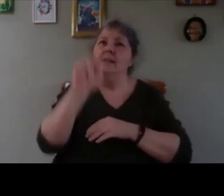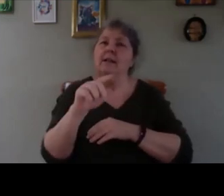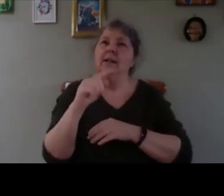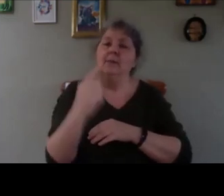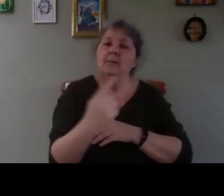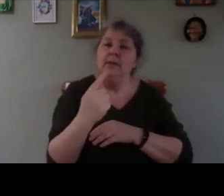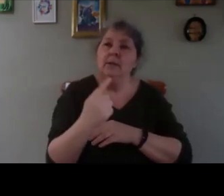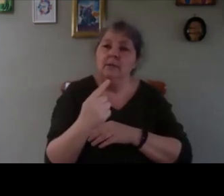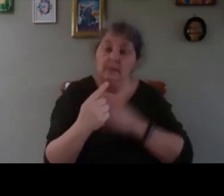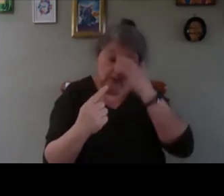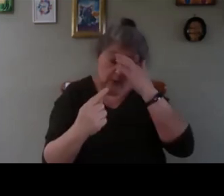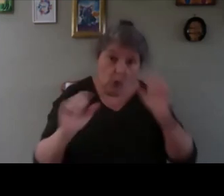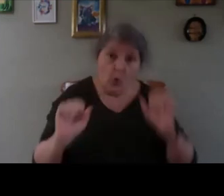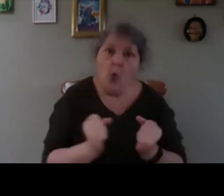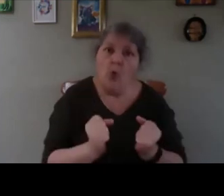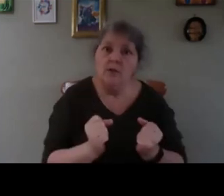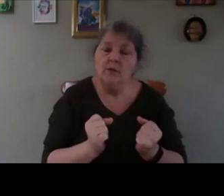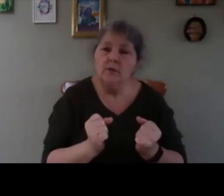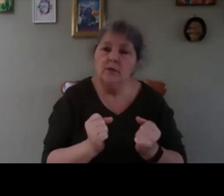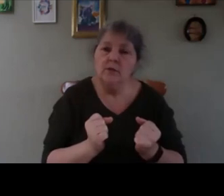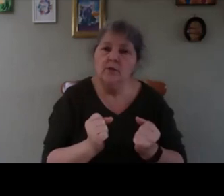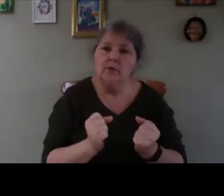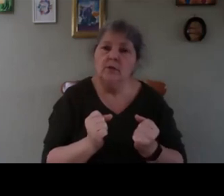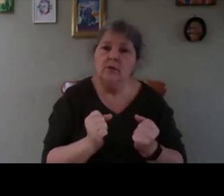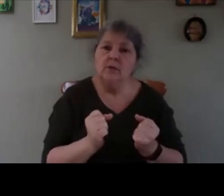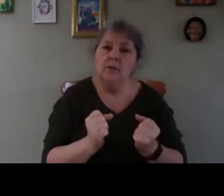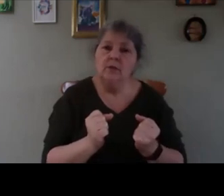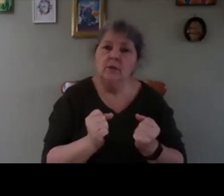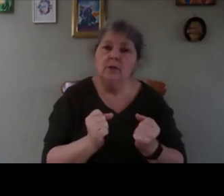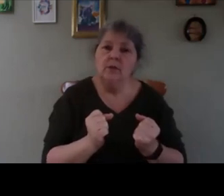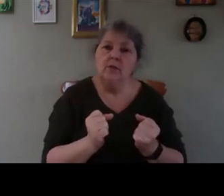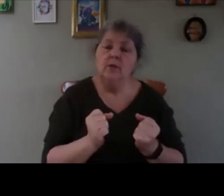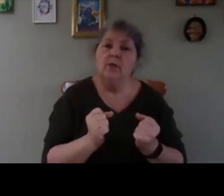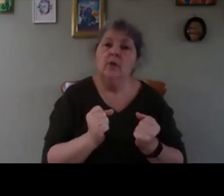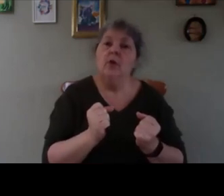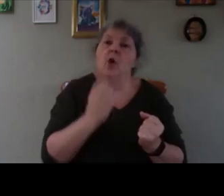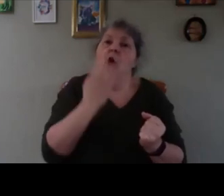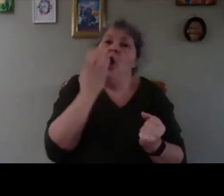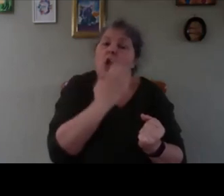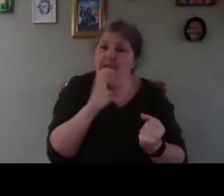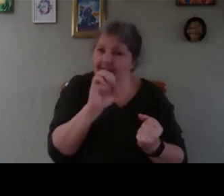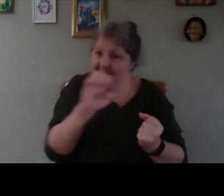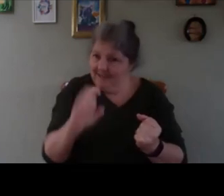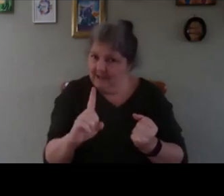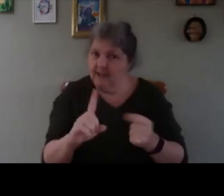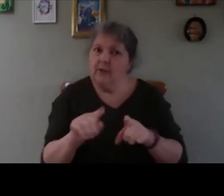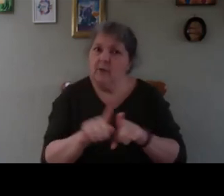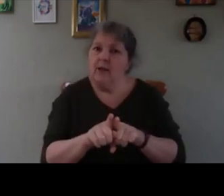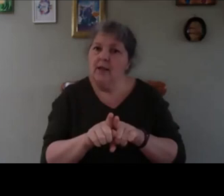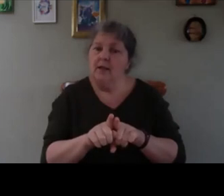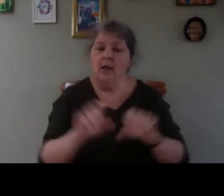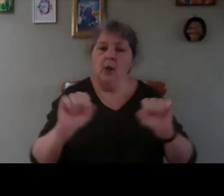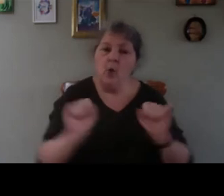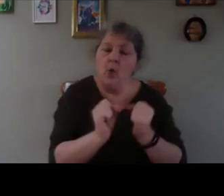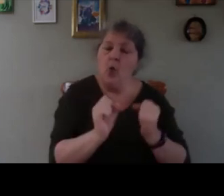called cold or heat or hot seed so a cold